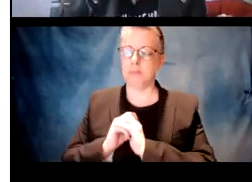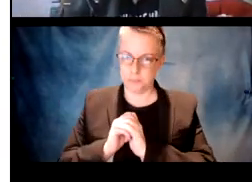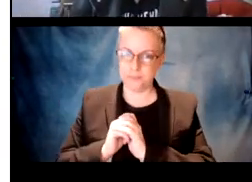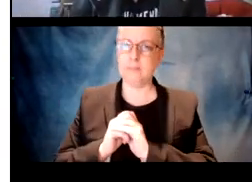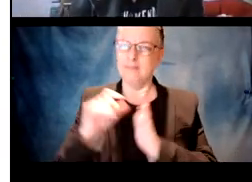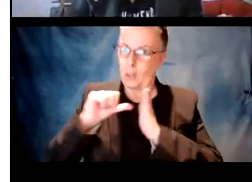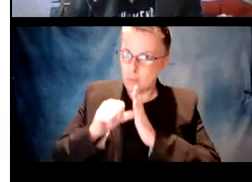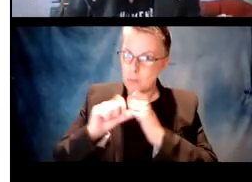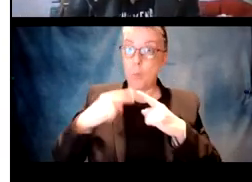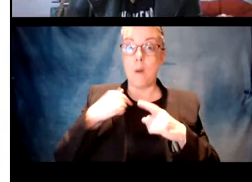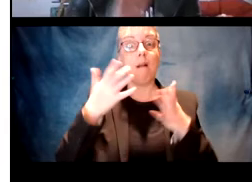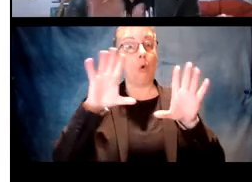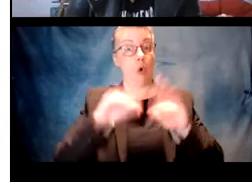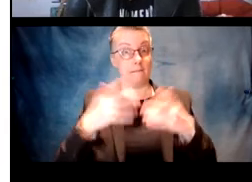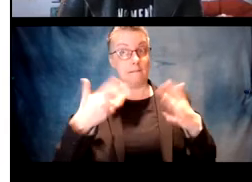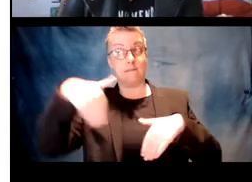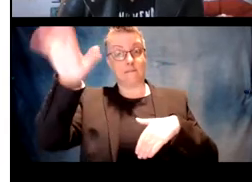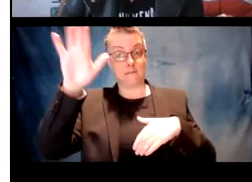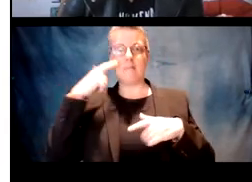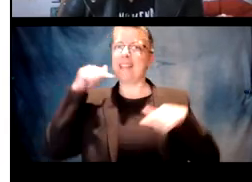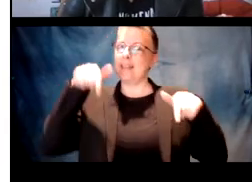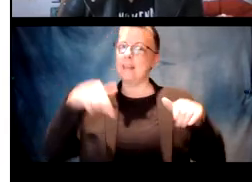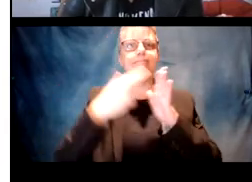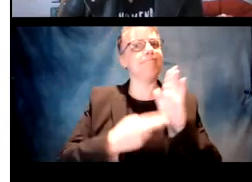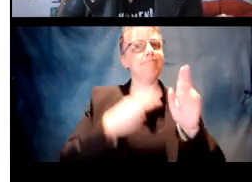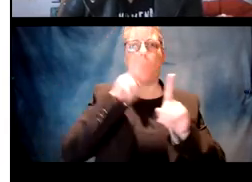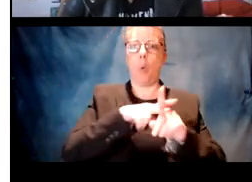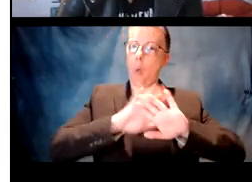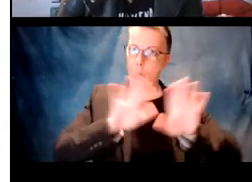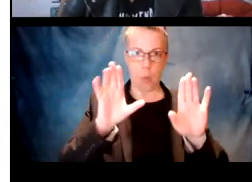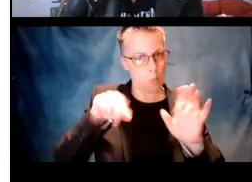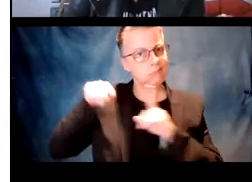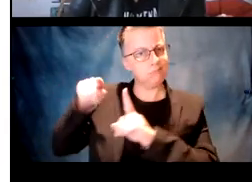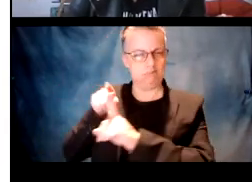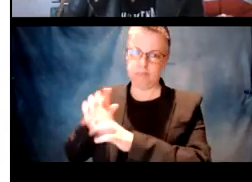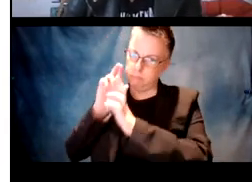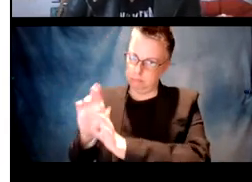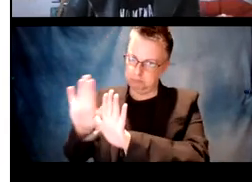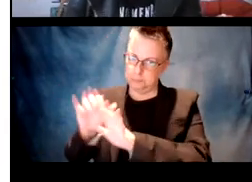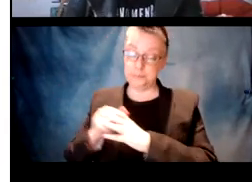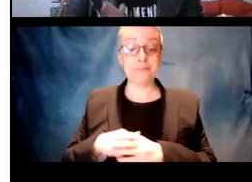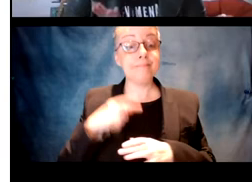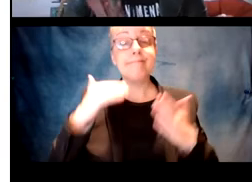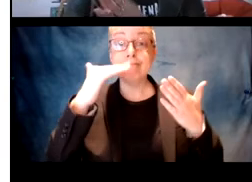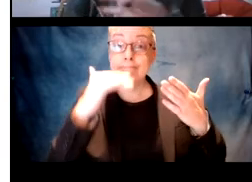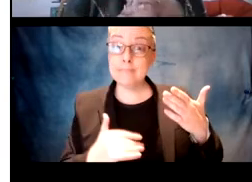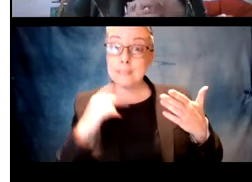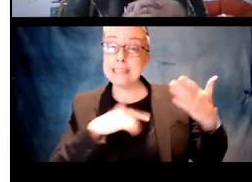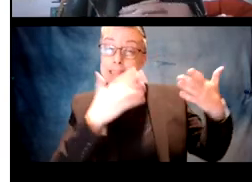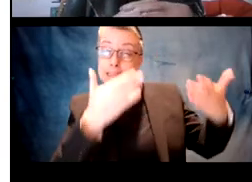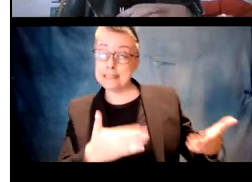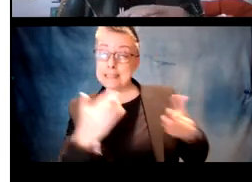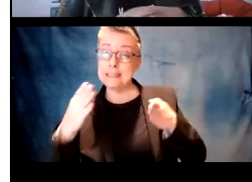So just wanted to say that and just to remember that when you leave here. Okay, so